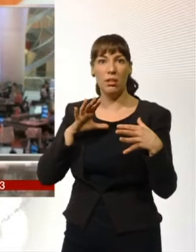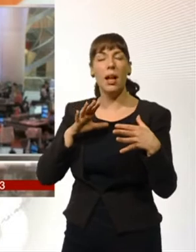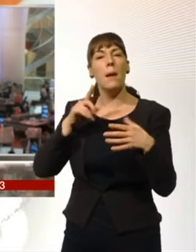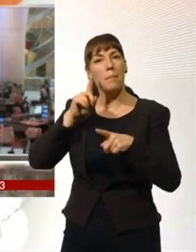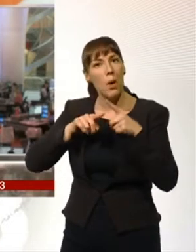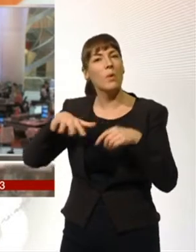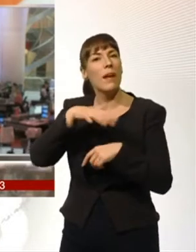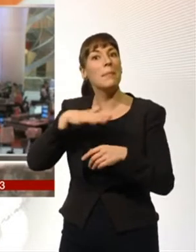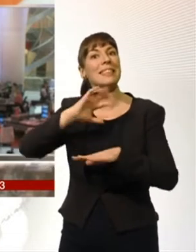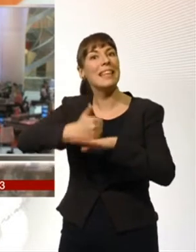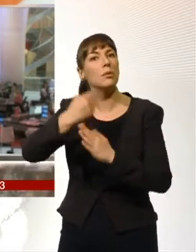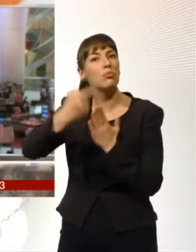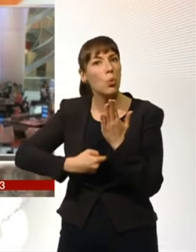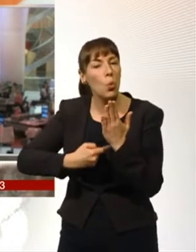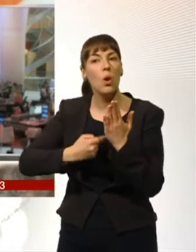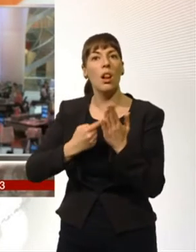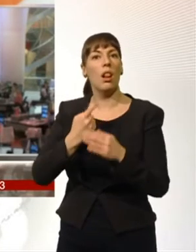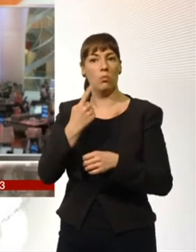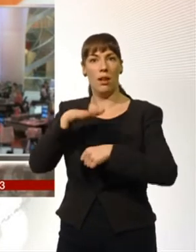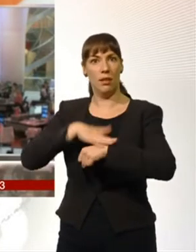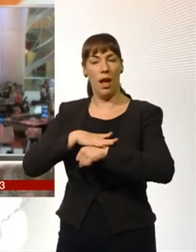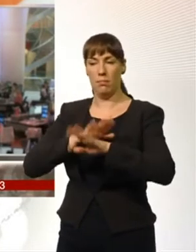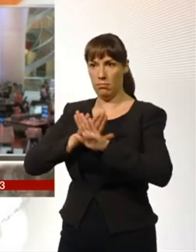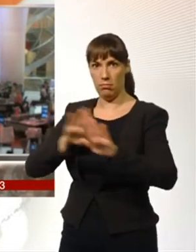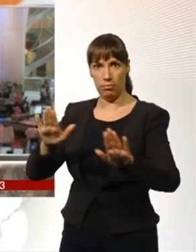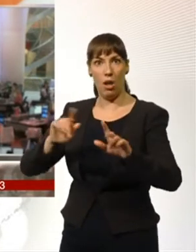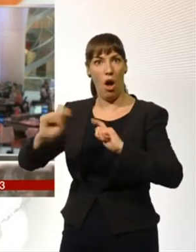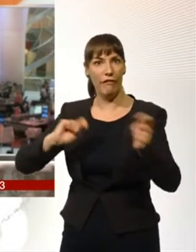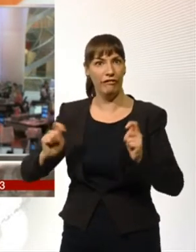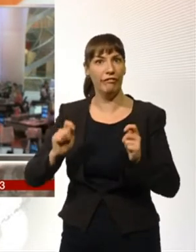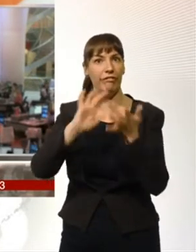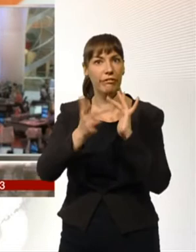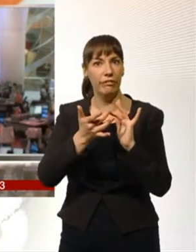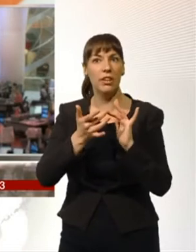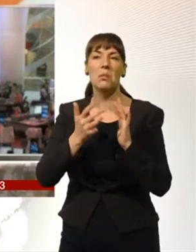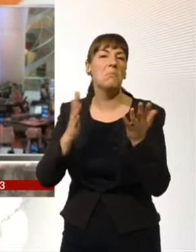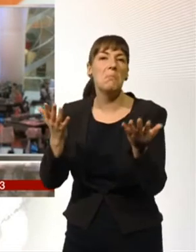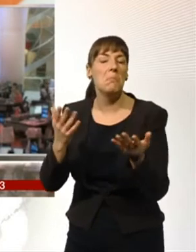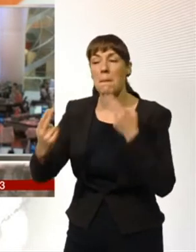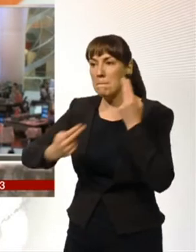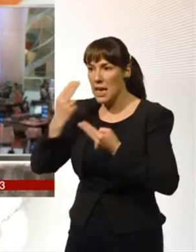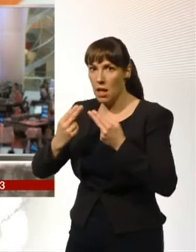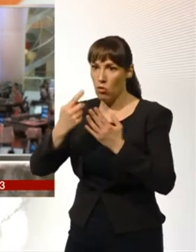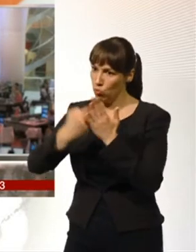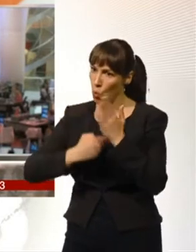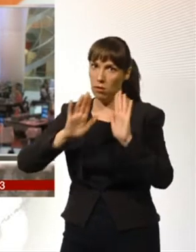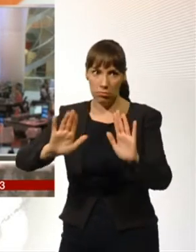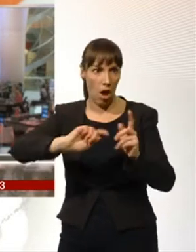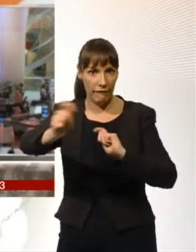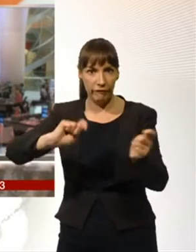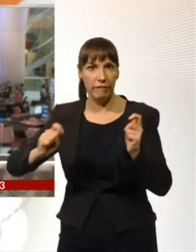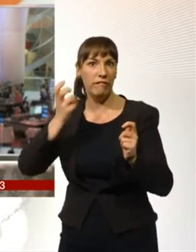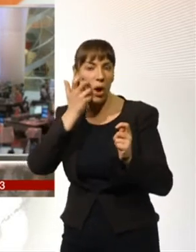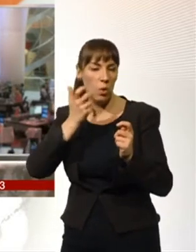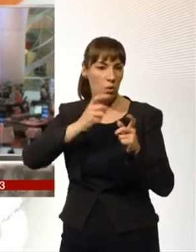moment, where if you're eating a meal, you literally have to turn things off, or you have to find a way of limiting screen